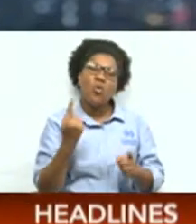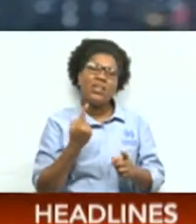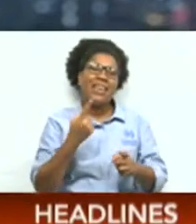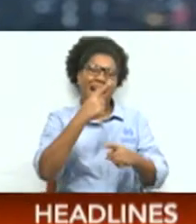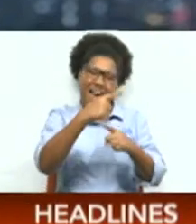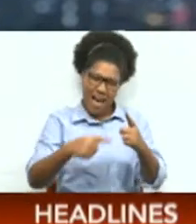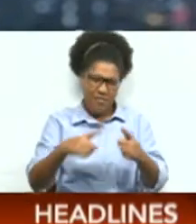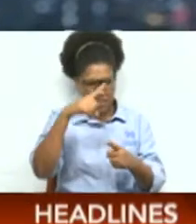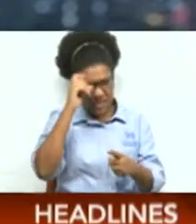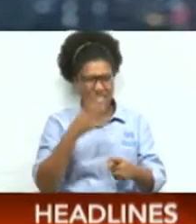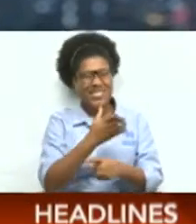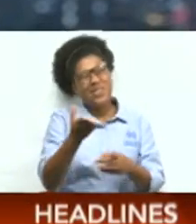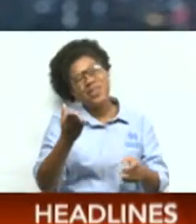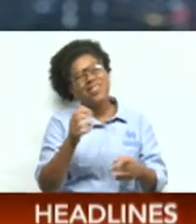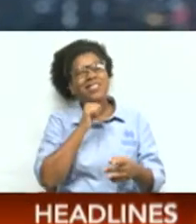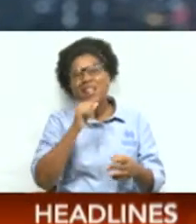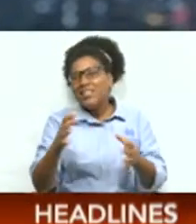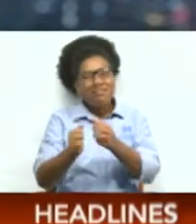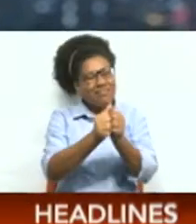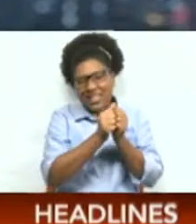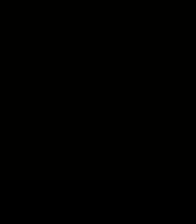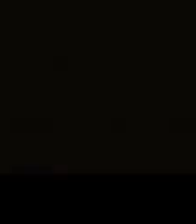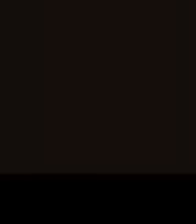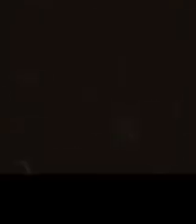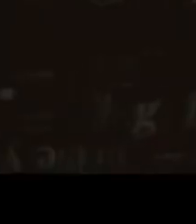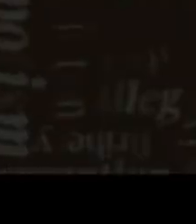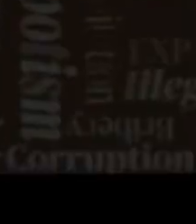the time they were more divided than together.